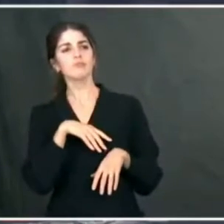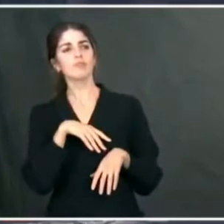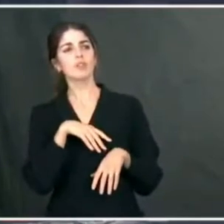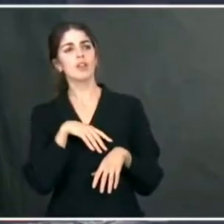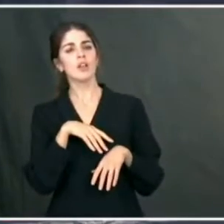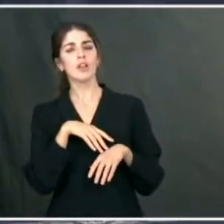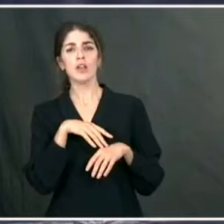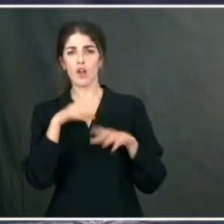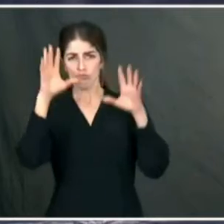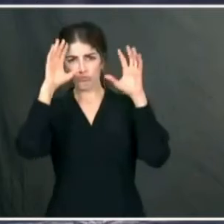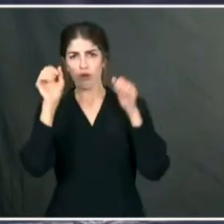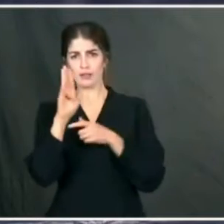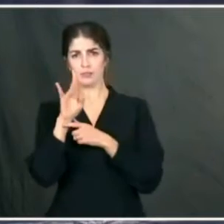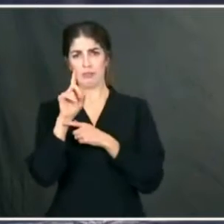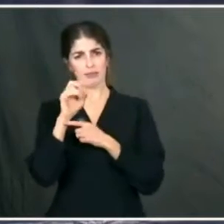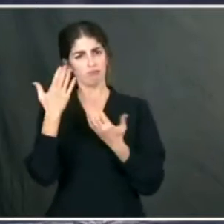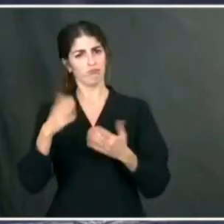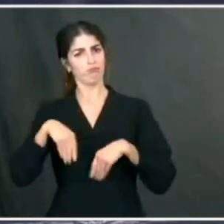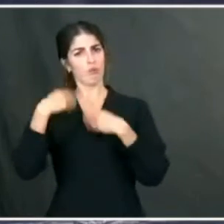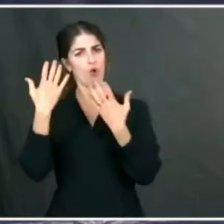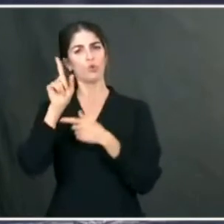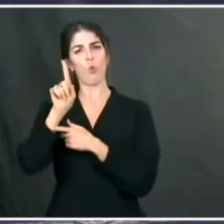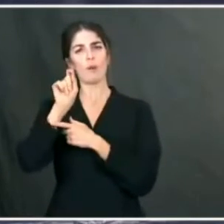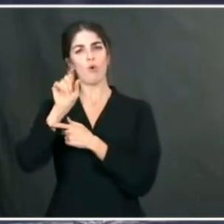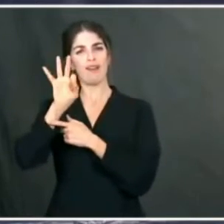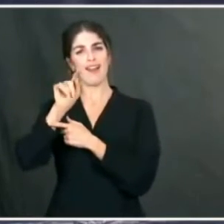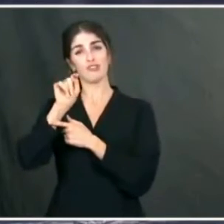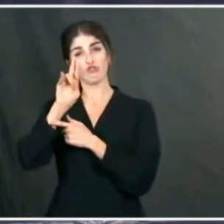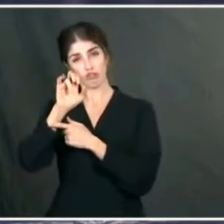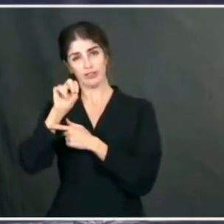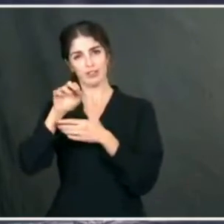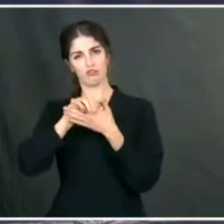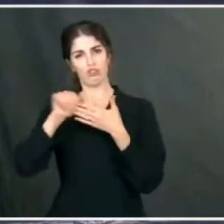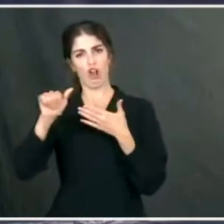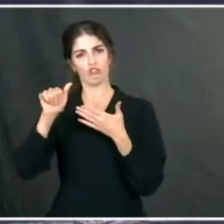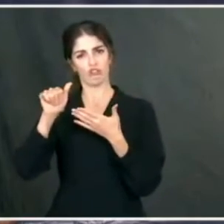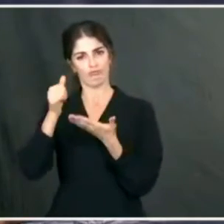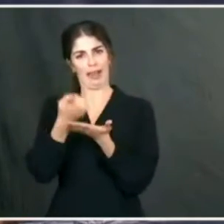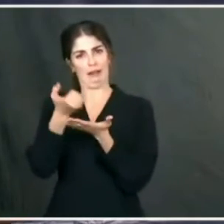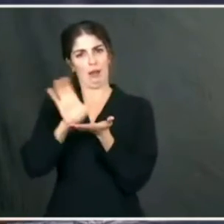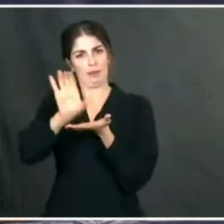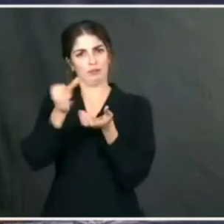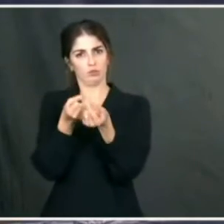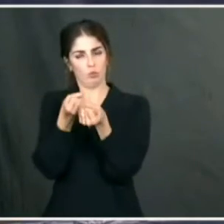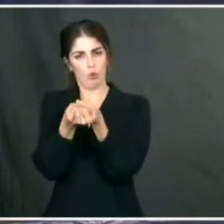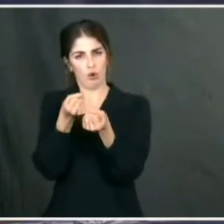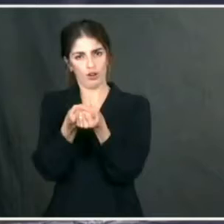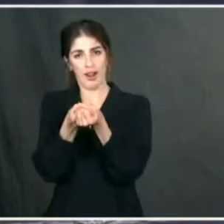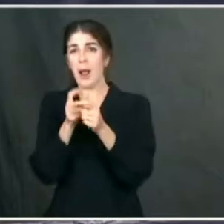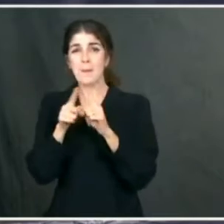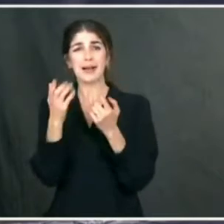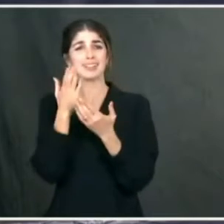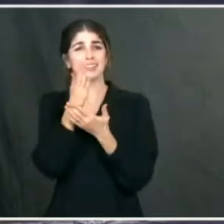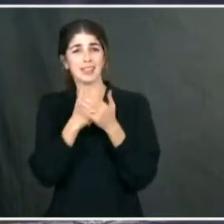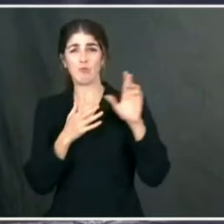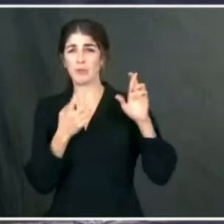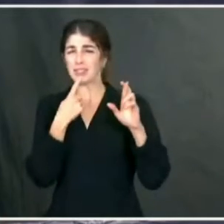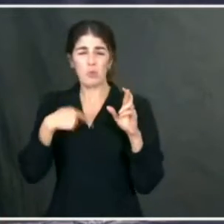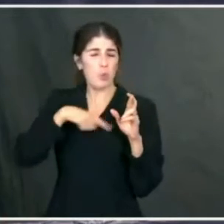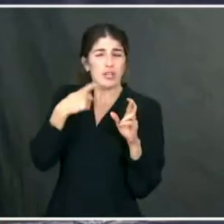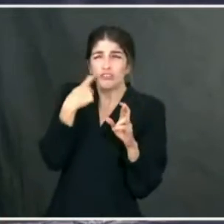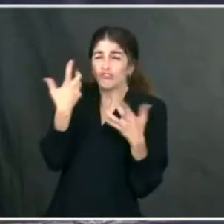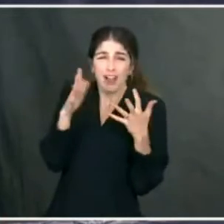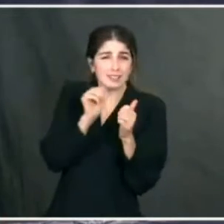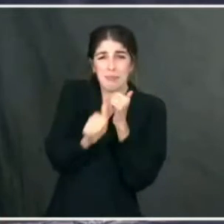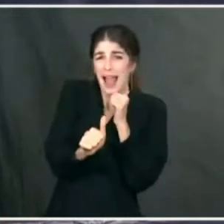has proposed this $1.9 trillion package. You already have some Republicans who say, we just passed a stimulus plan. They're not going to get